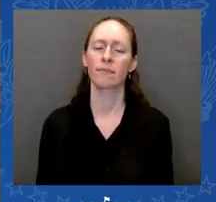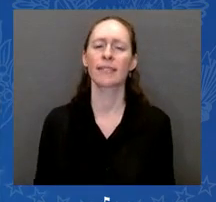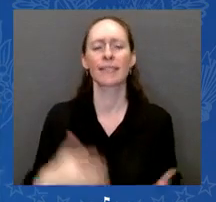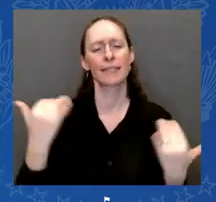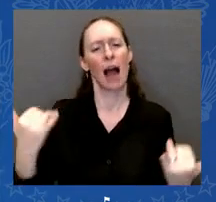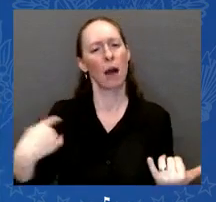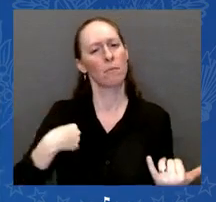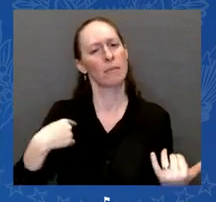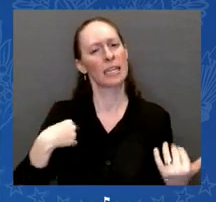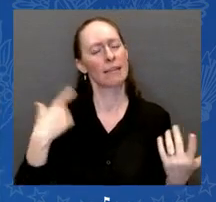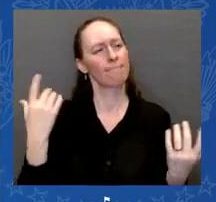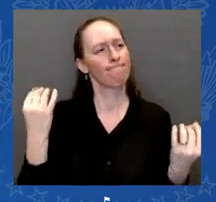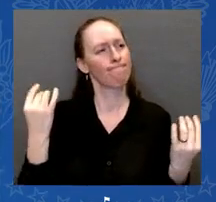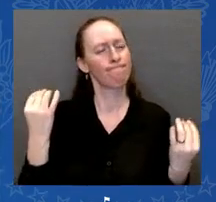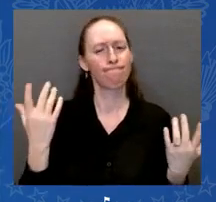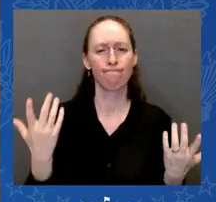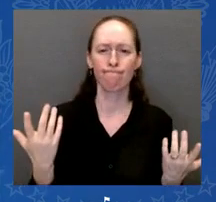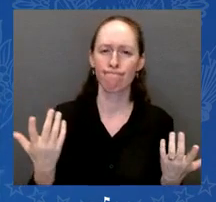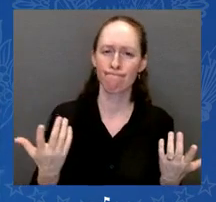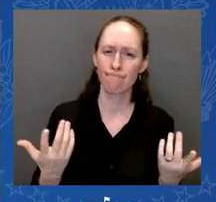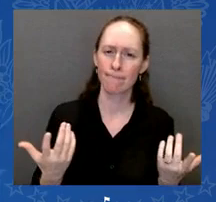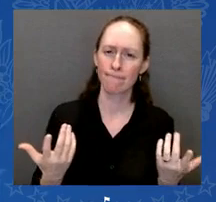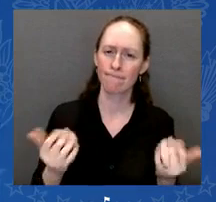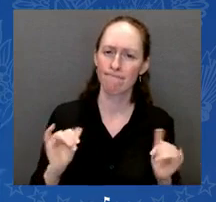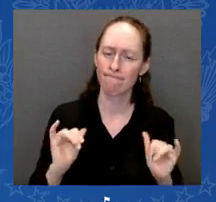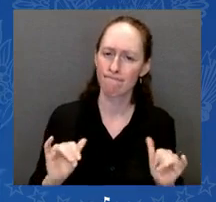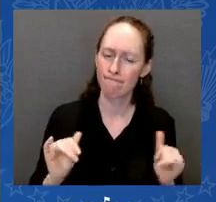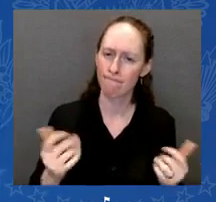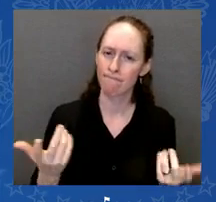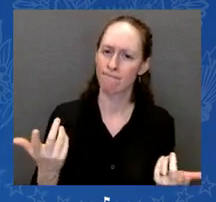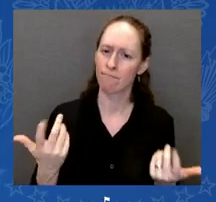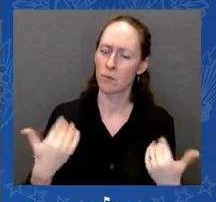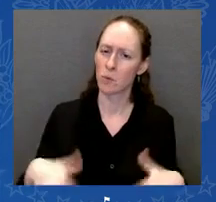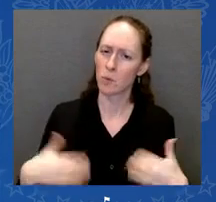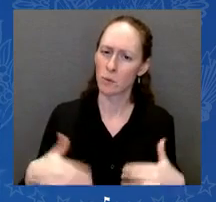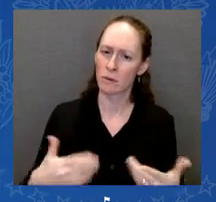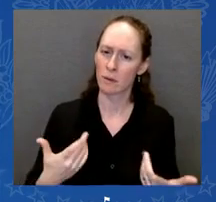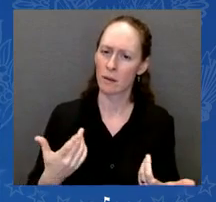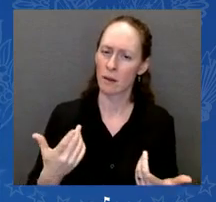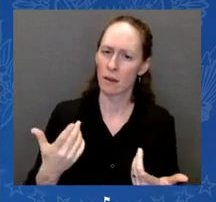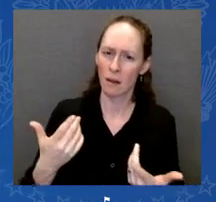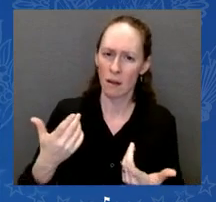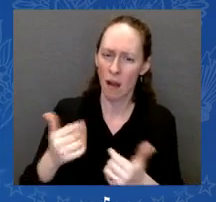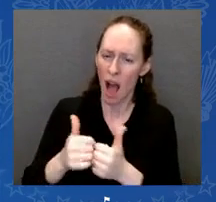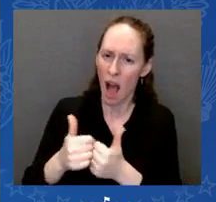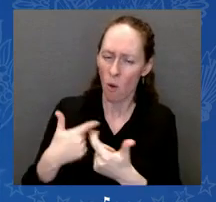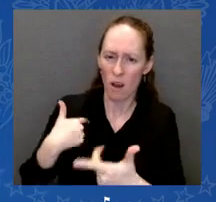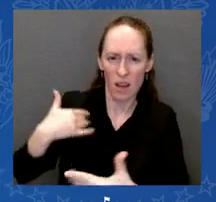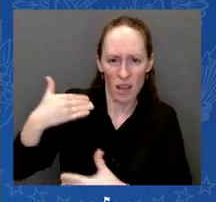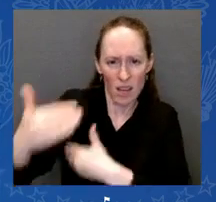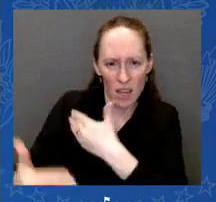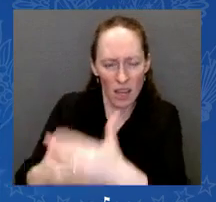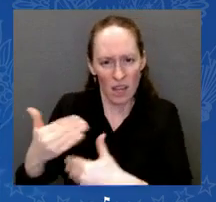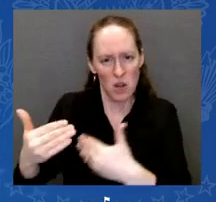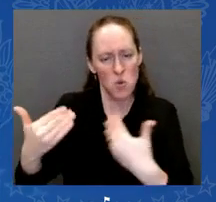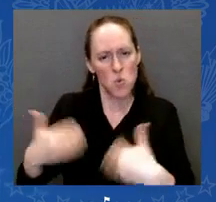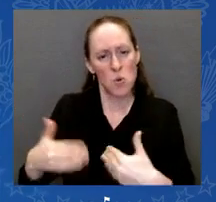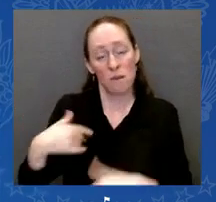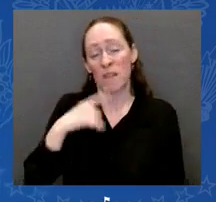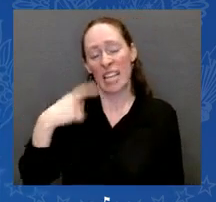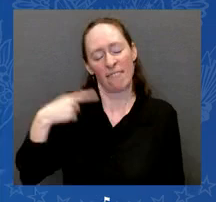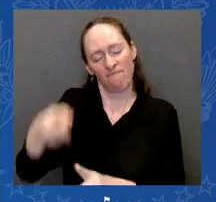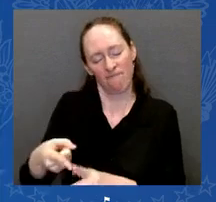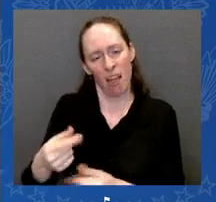family, friends and survivors gather from across the country to remember the people that were taken too soon by gun violence. And make a commitment